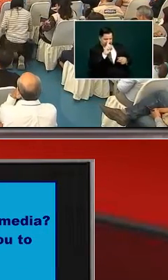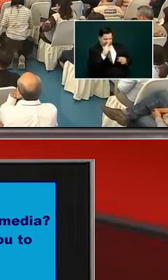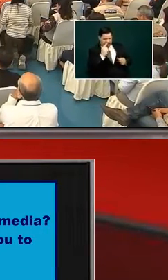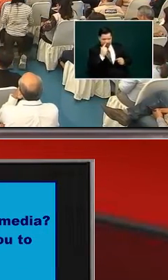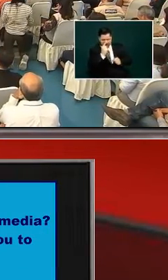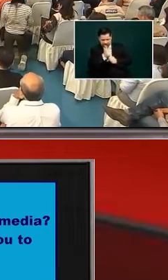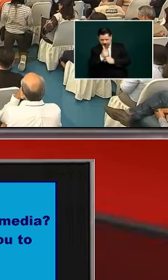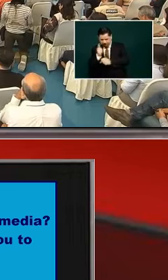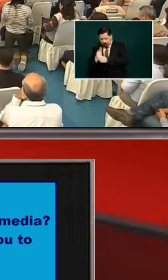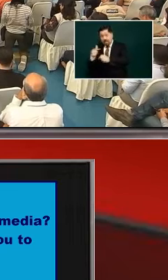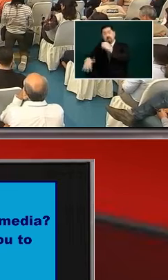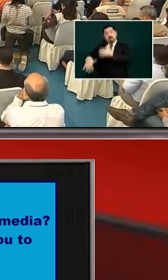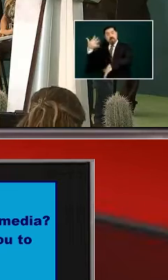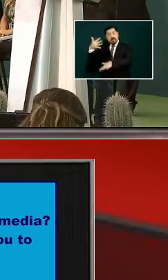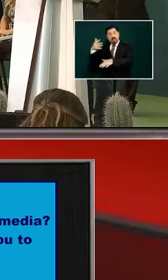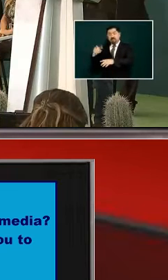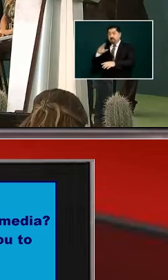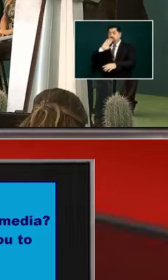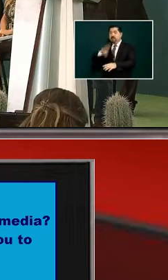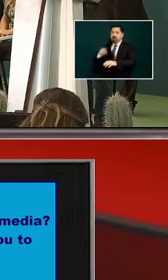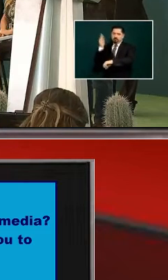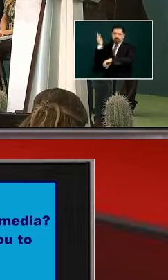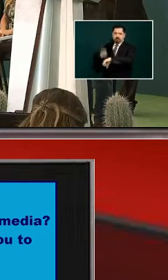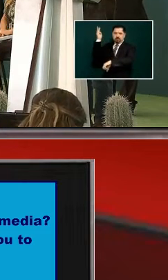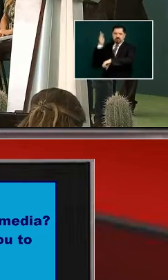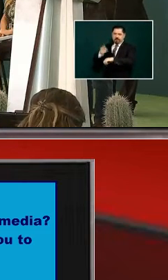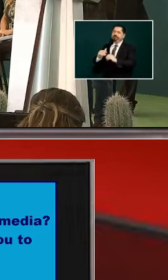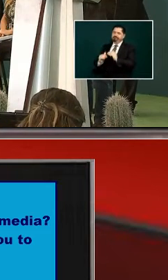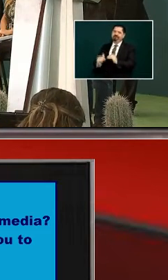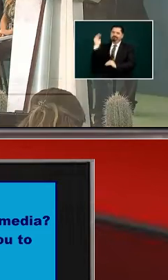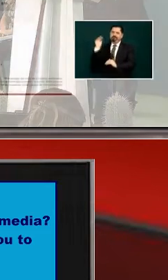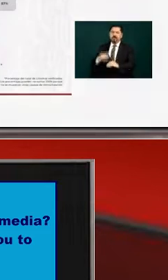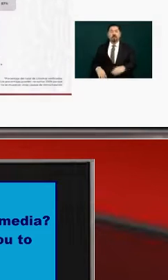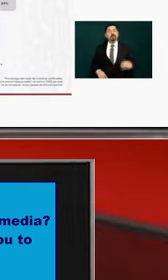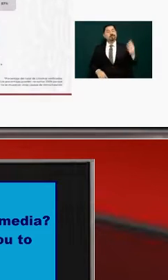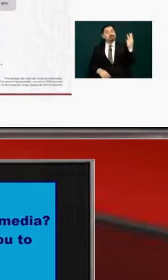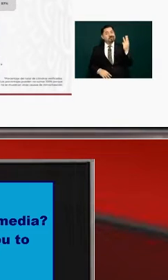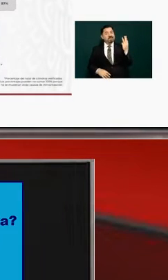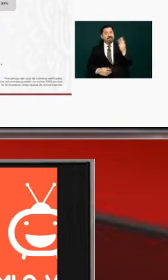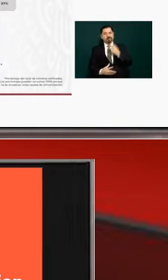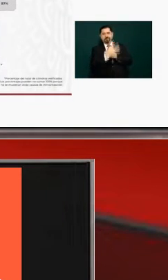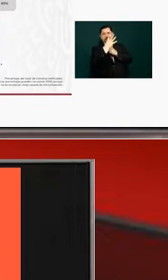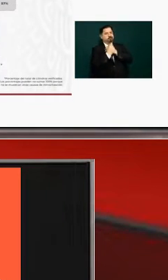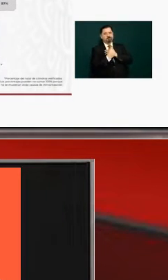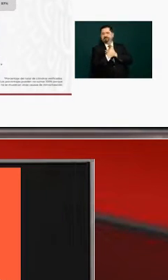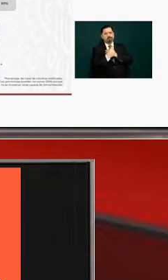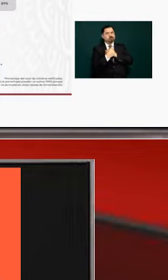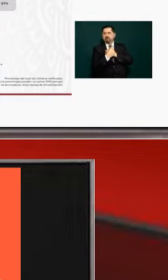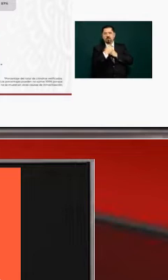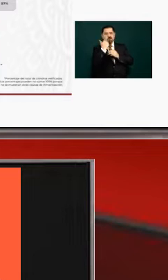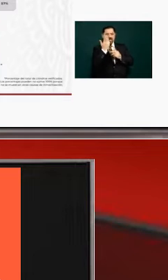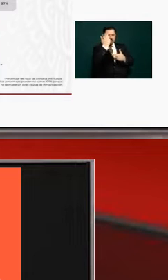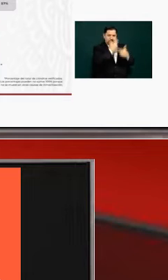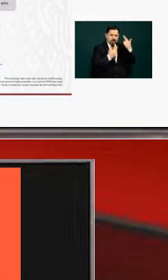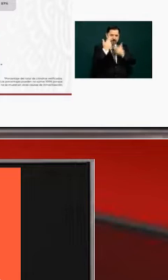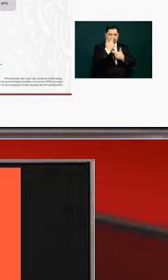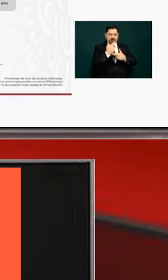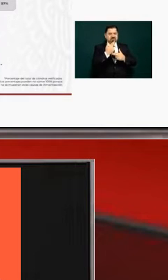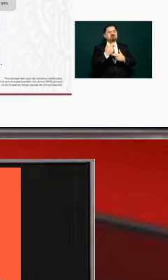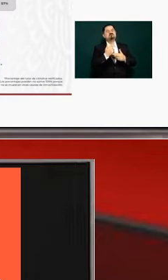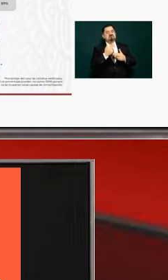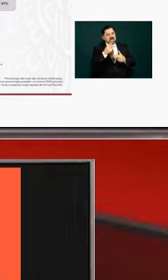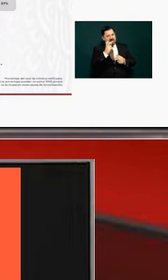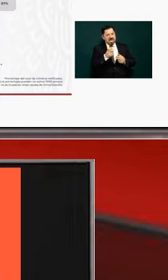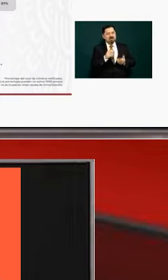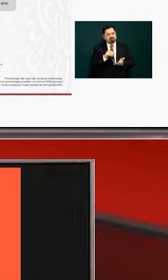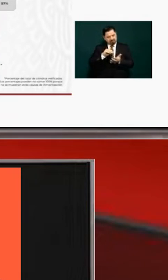had infractions and three denied and were not forced to verify